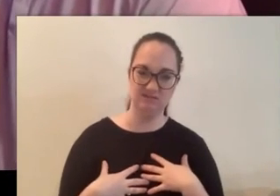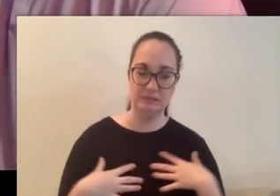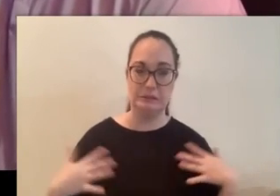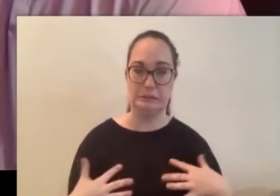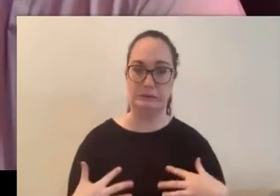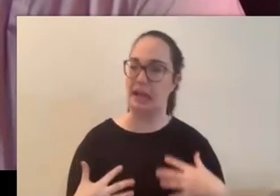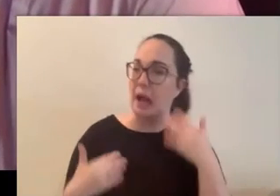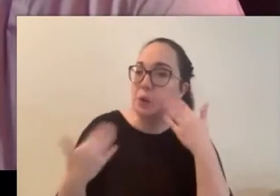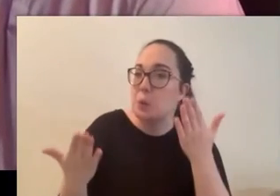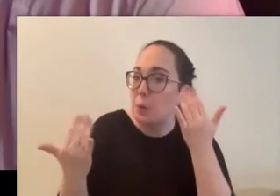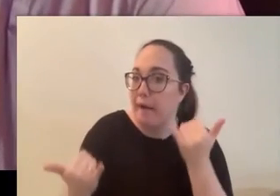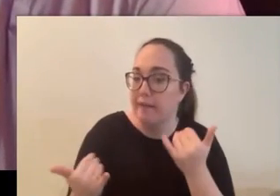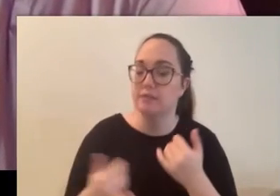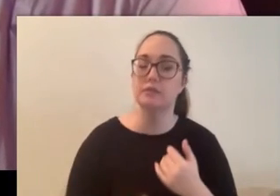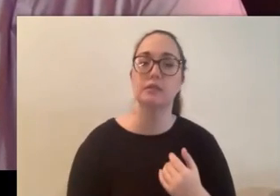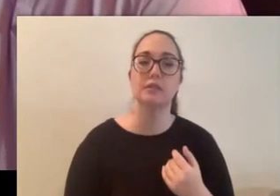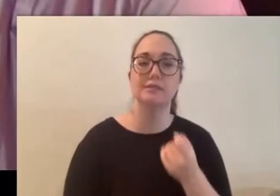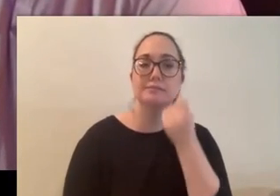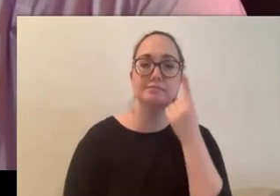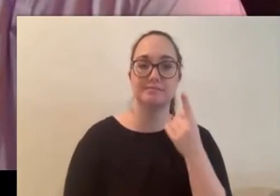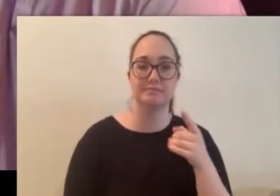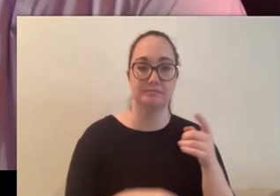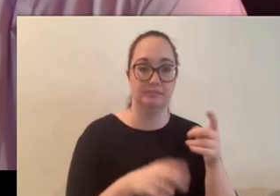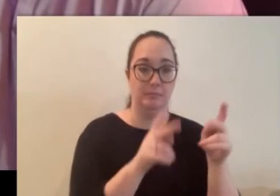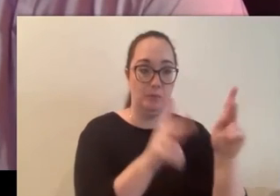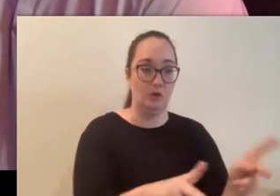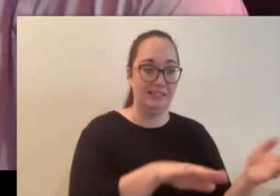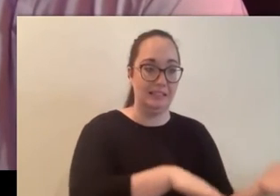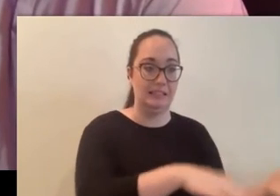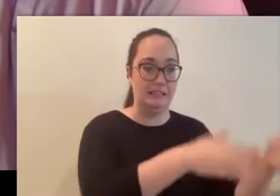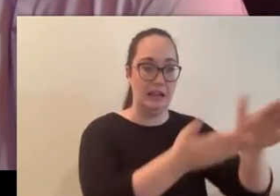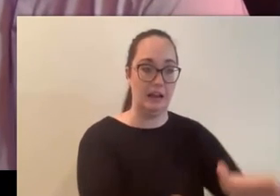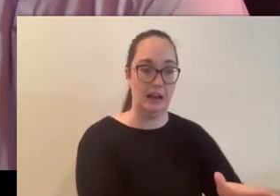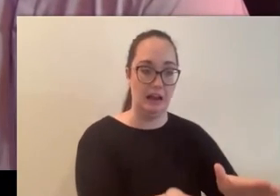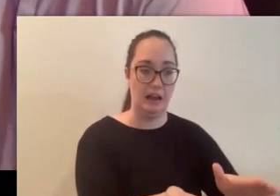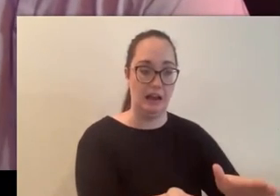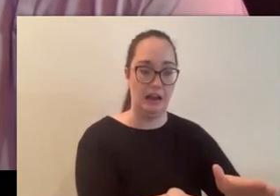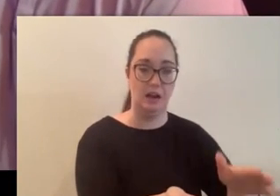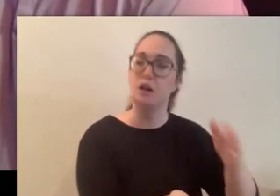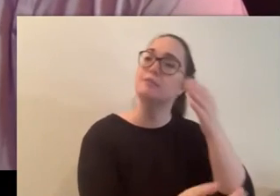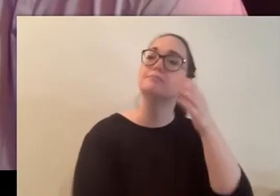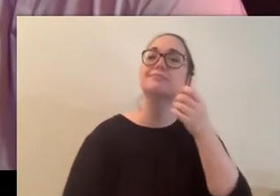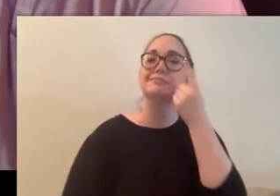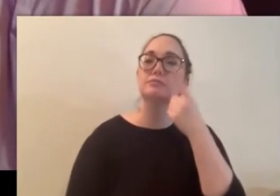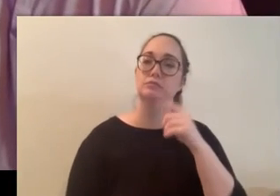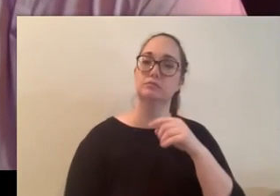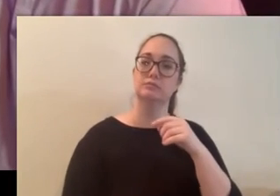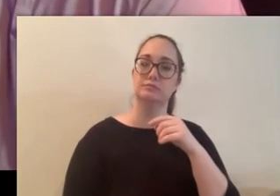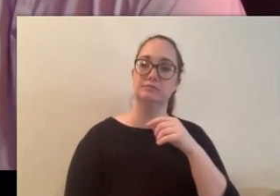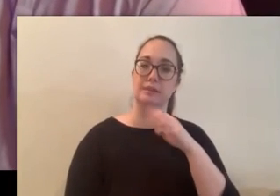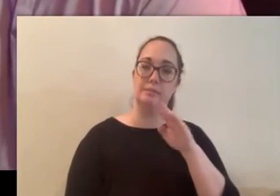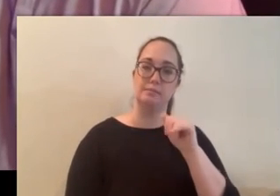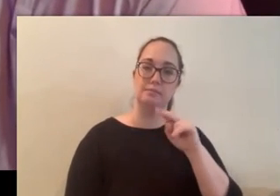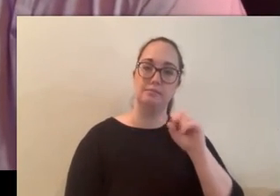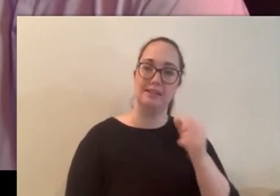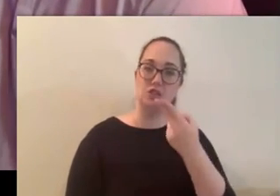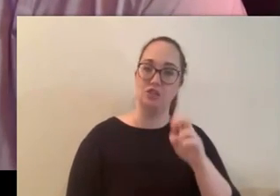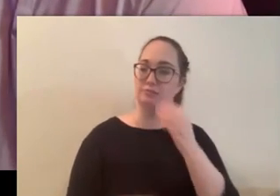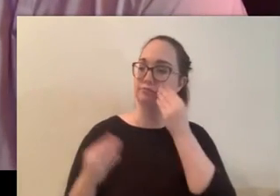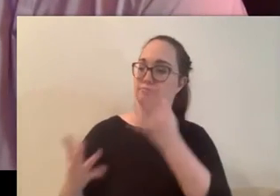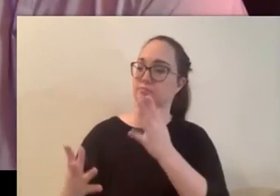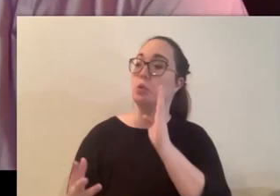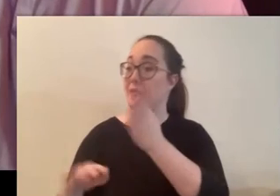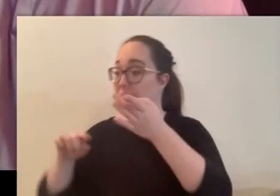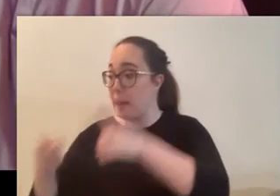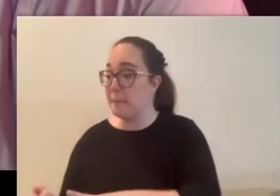to me um the fact that somebody's life is gone and then they're either going to let you know it's about to happen or it just happened right and there's like nothing you can do about it